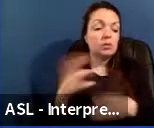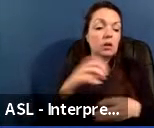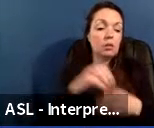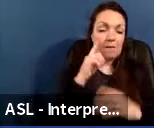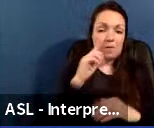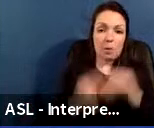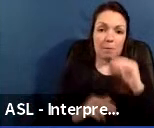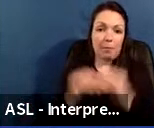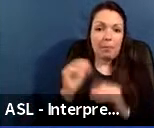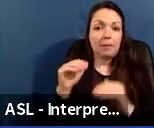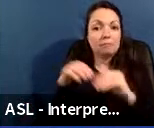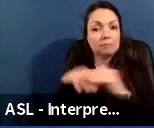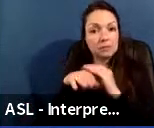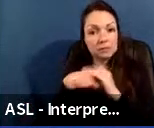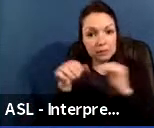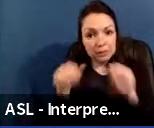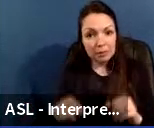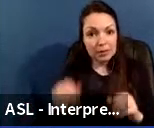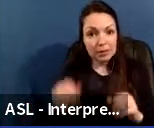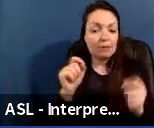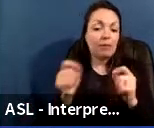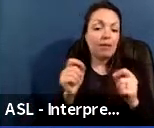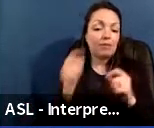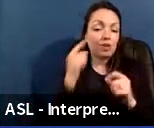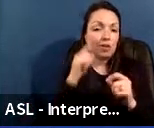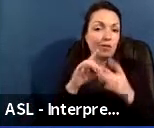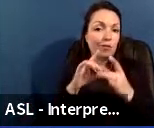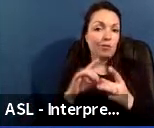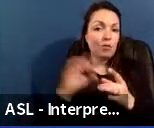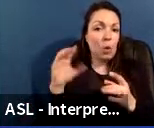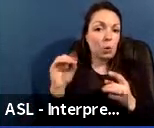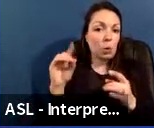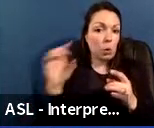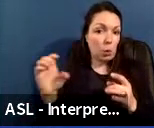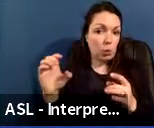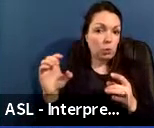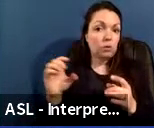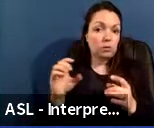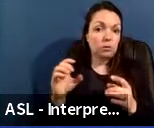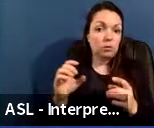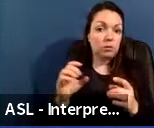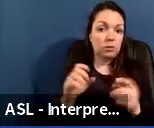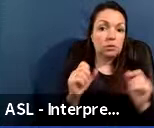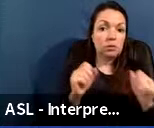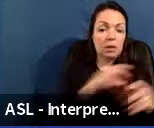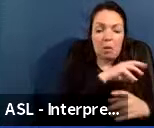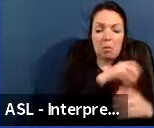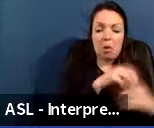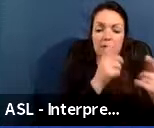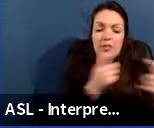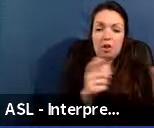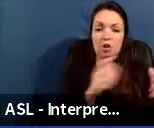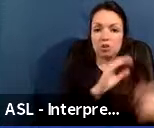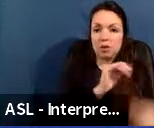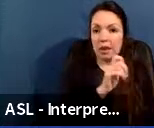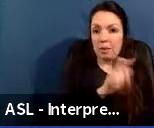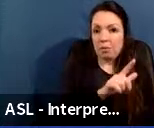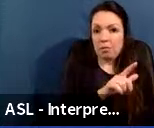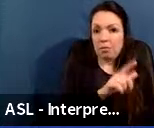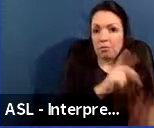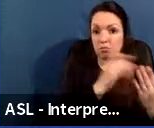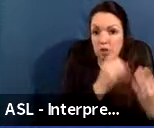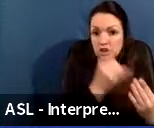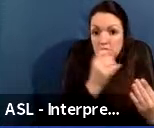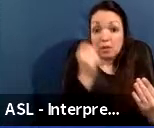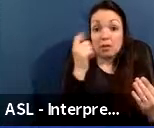accessibility or code-driven modifications that could be included in larger capital projects. This category goes